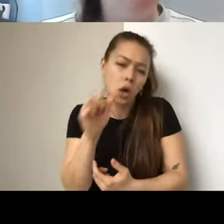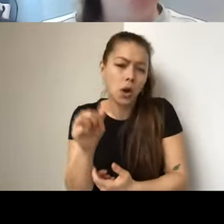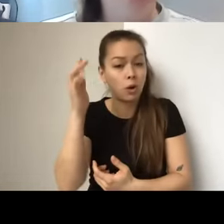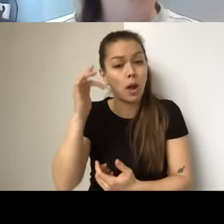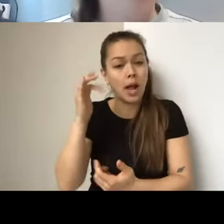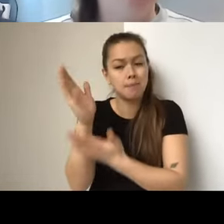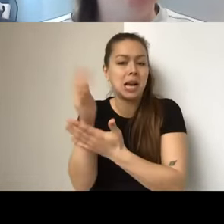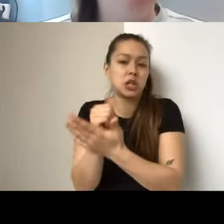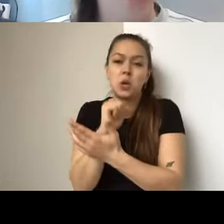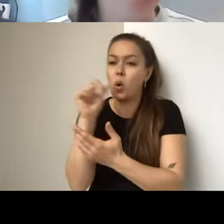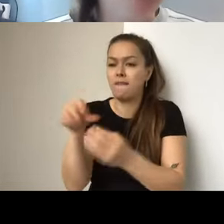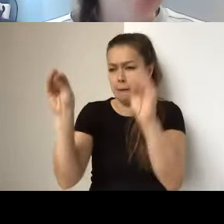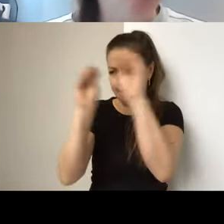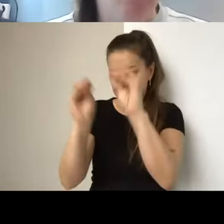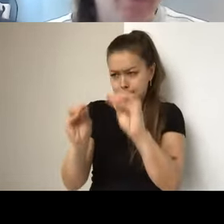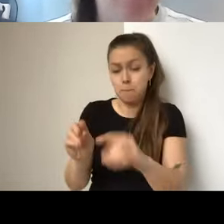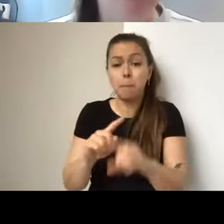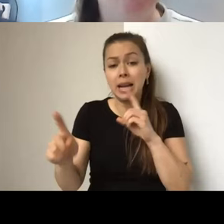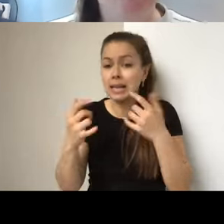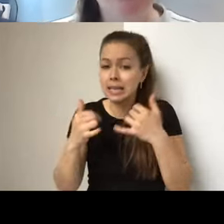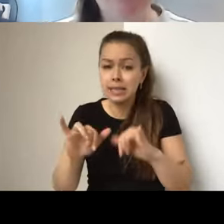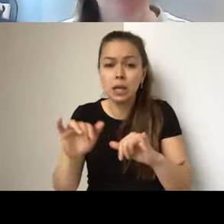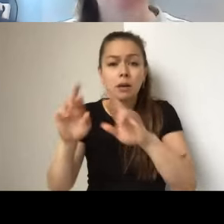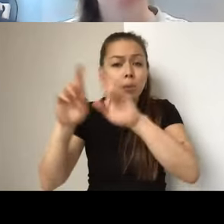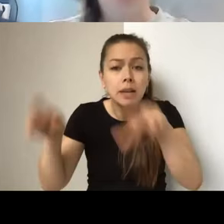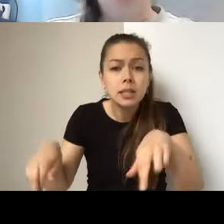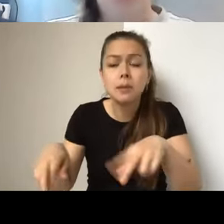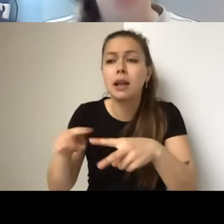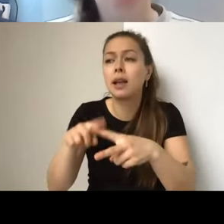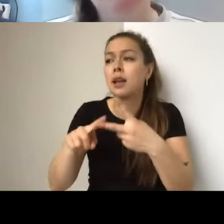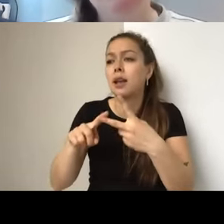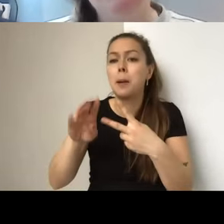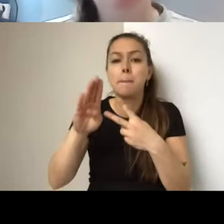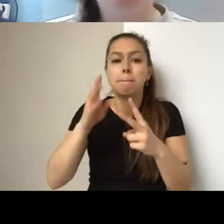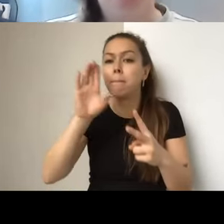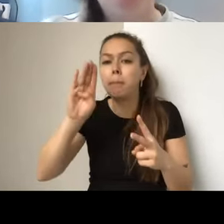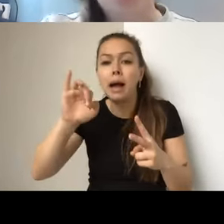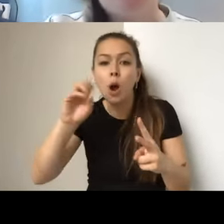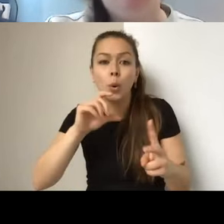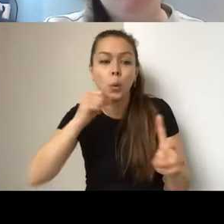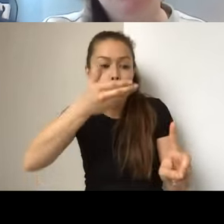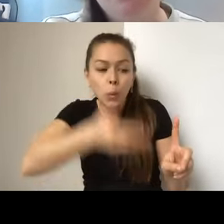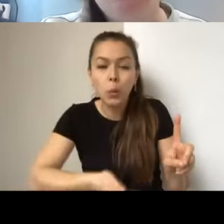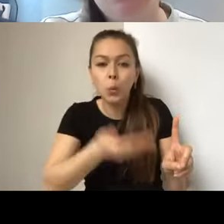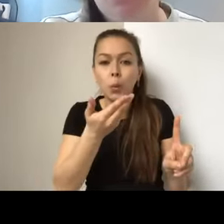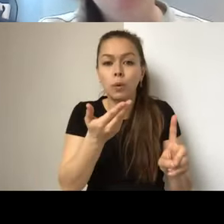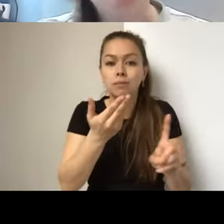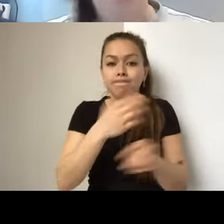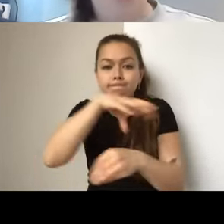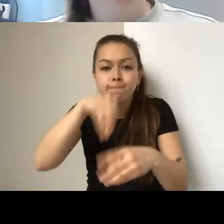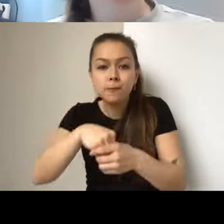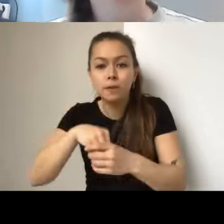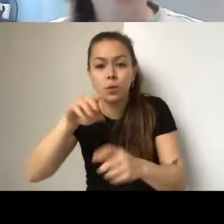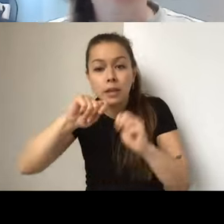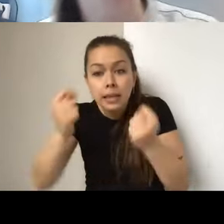lead program contributors, for example. It's always a good idea to work on your draft in a separate document.